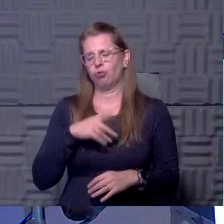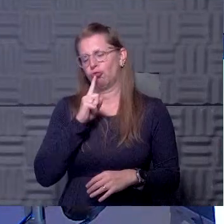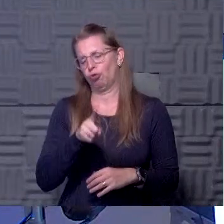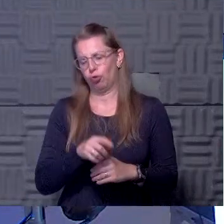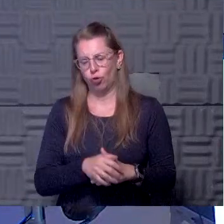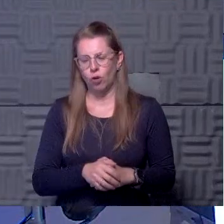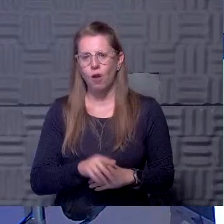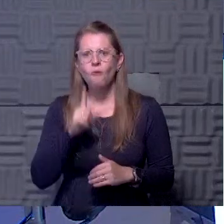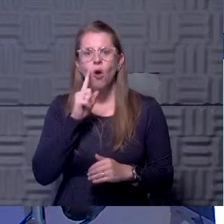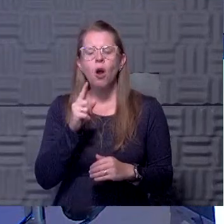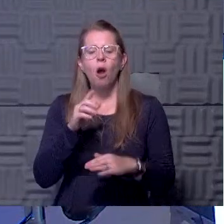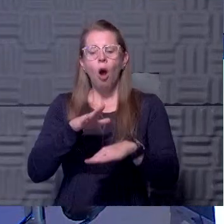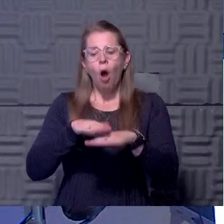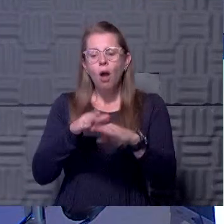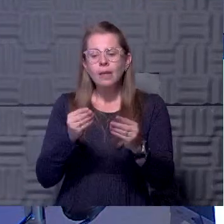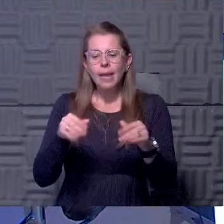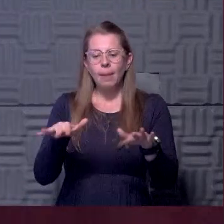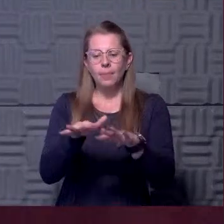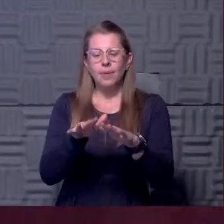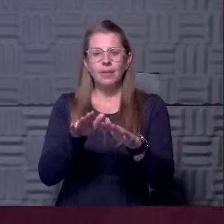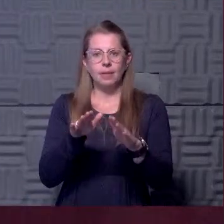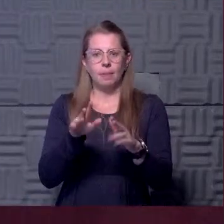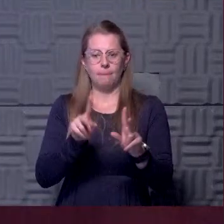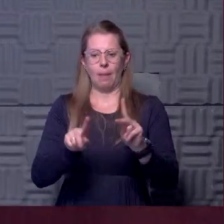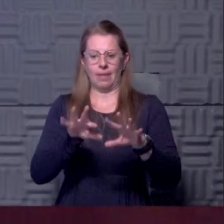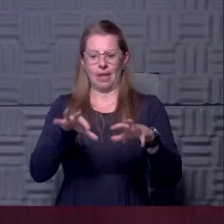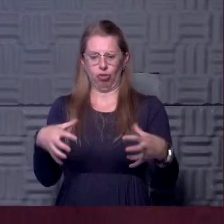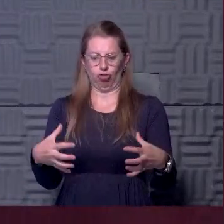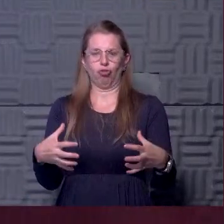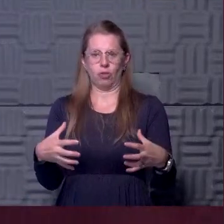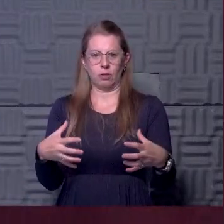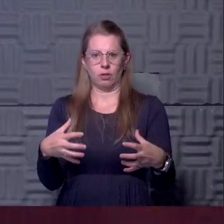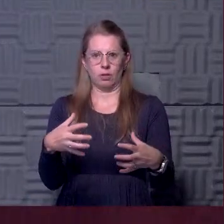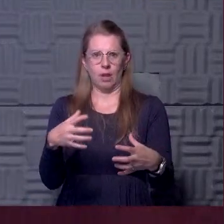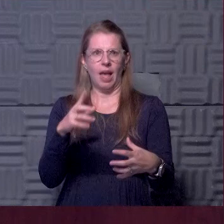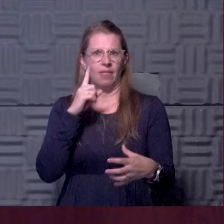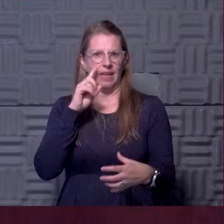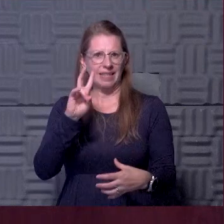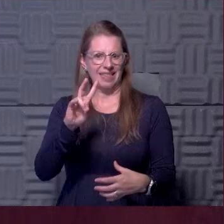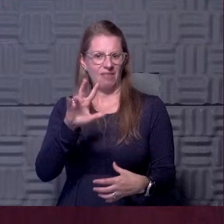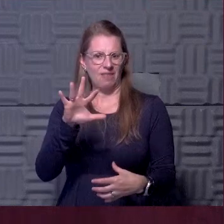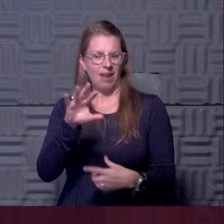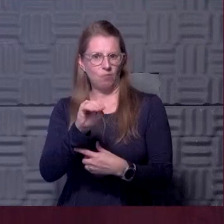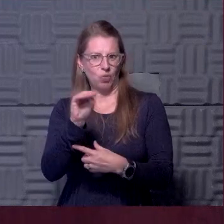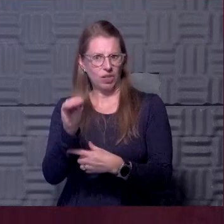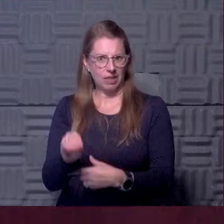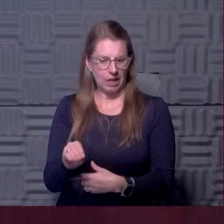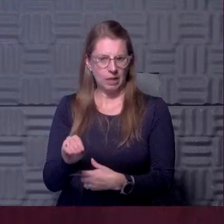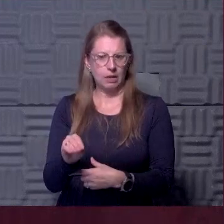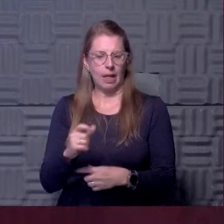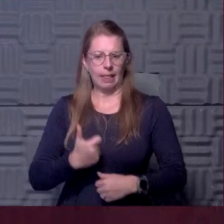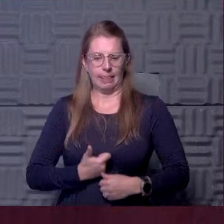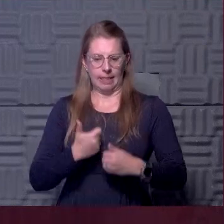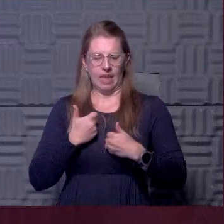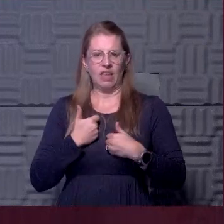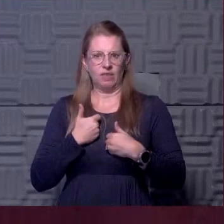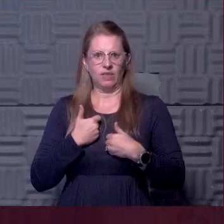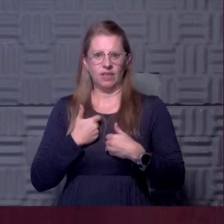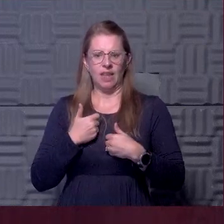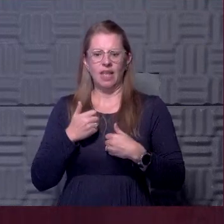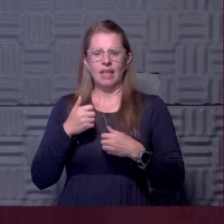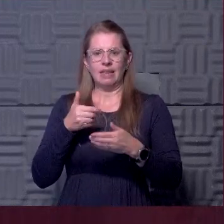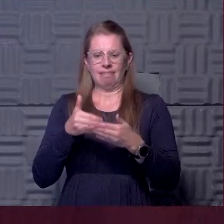our protocol. the on-campus housing population, there's a large, uh, portion. think it's about 75% of the on-campus housing population that lives within the region.